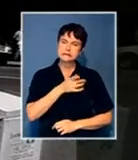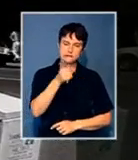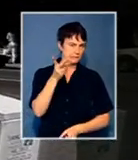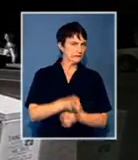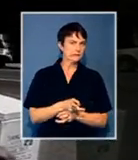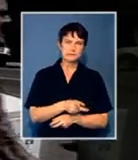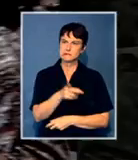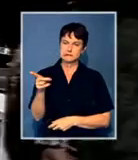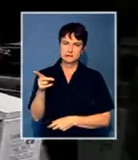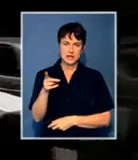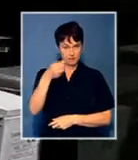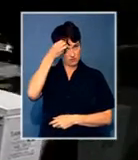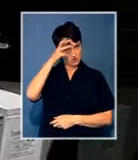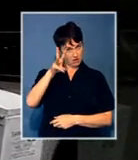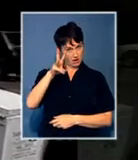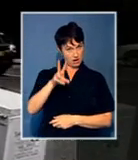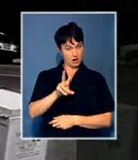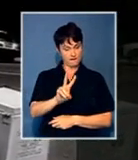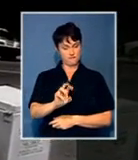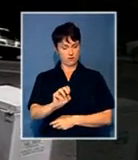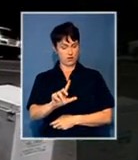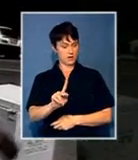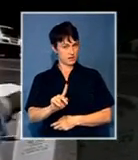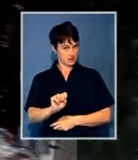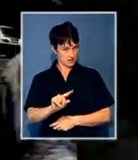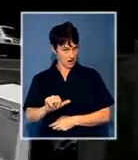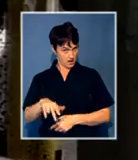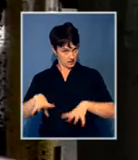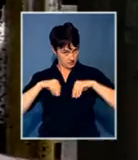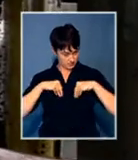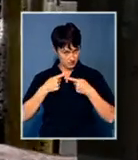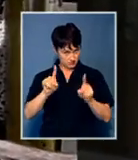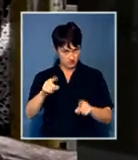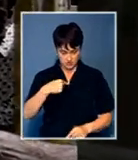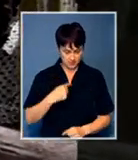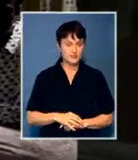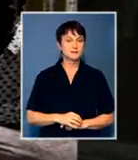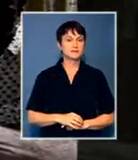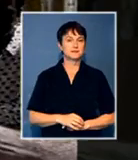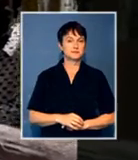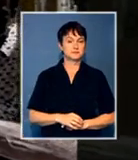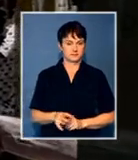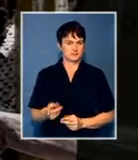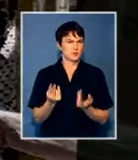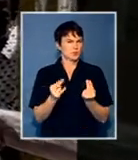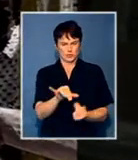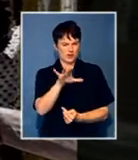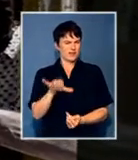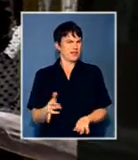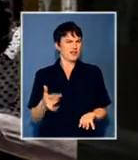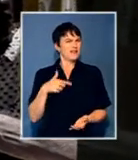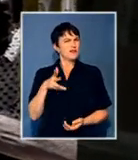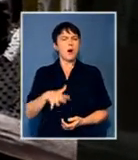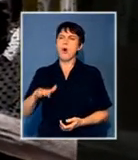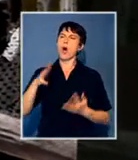this Pretoria as folk star. Will you allow it? No, I won't allow that. Well, this is a new South Africa. We like to see everybody